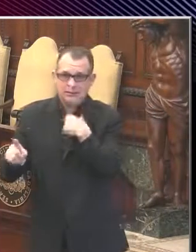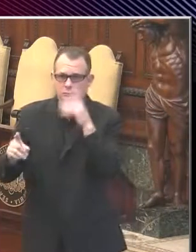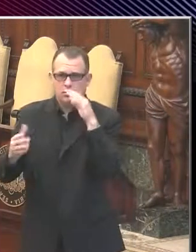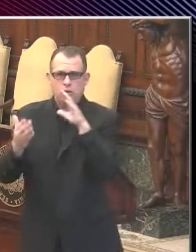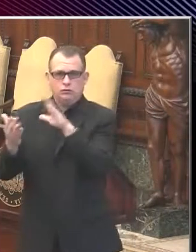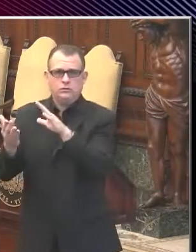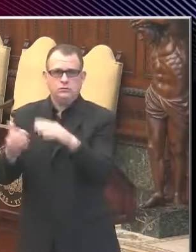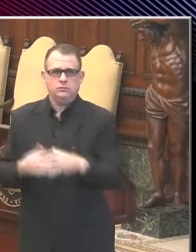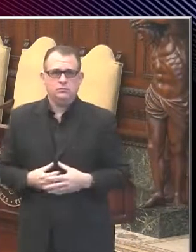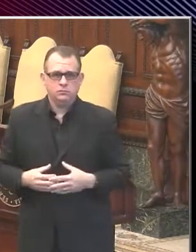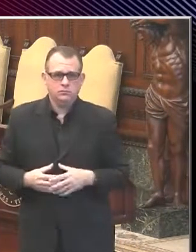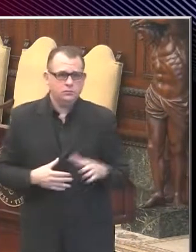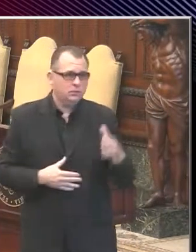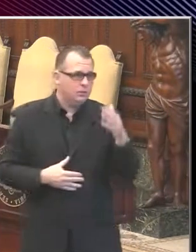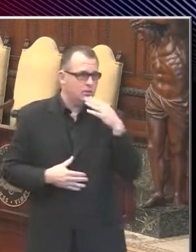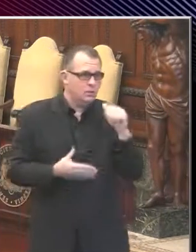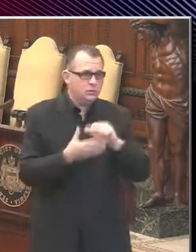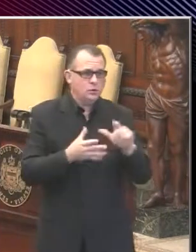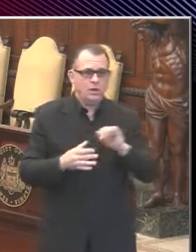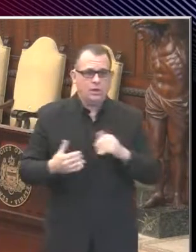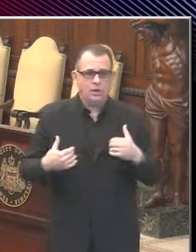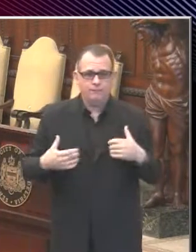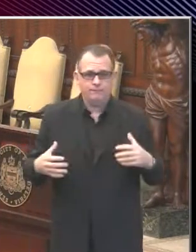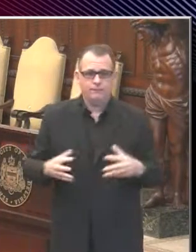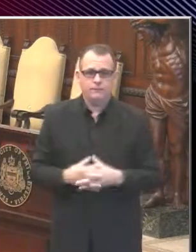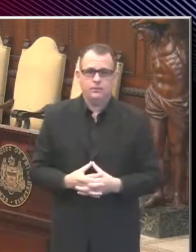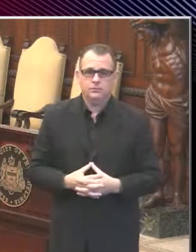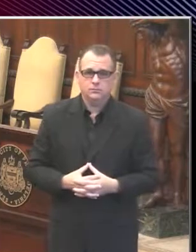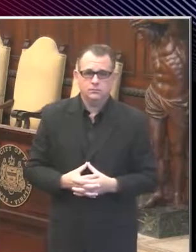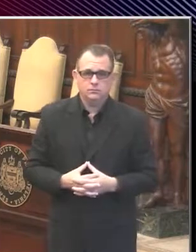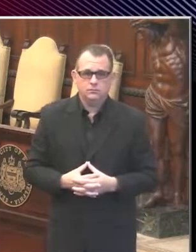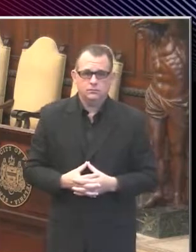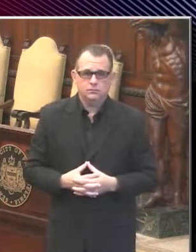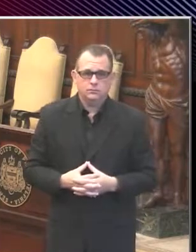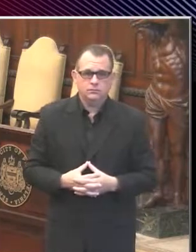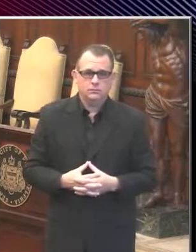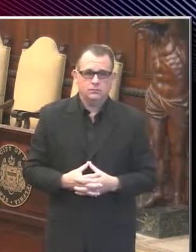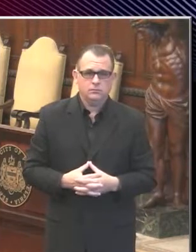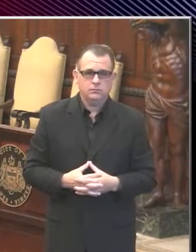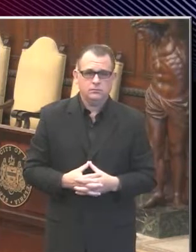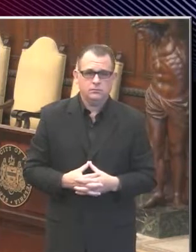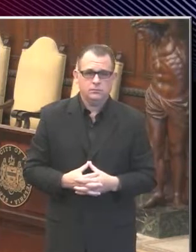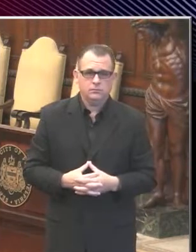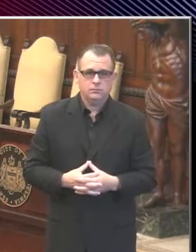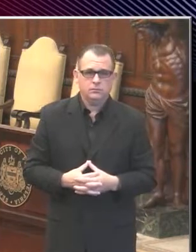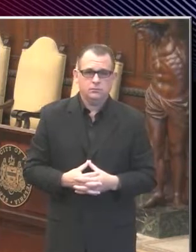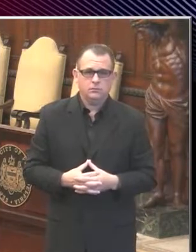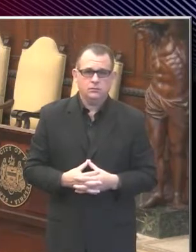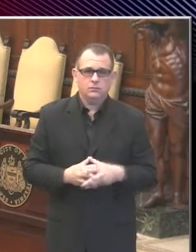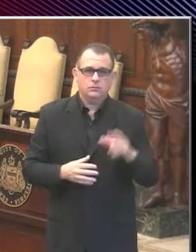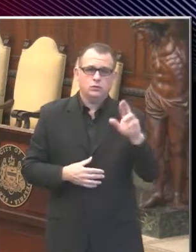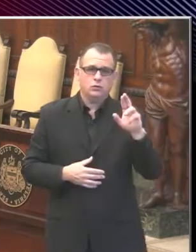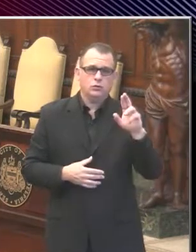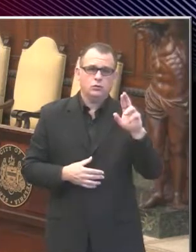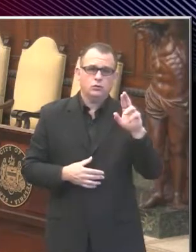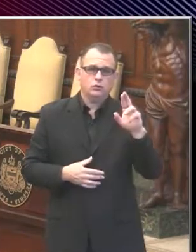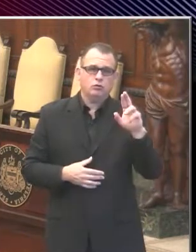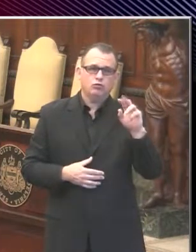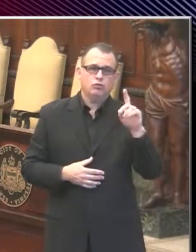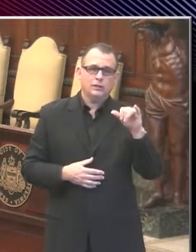Thank you. That's all I have. All right. Thank you, Matt. Back now to Rudy Chinchilla of NBC10.